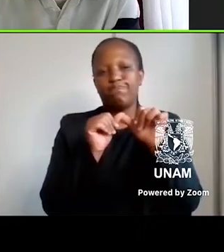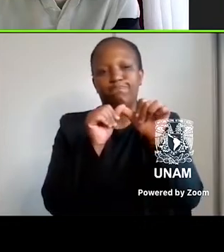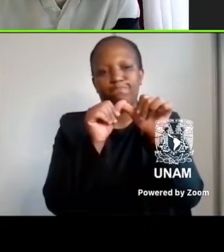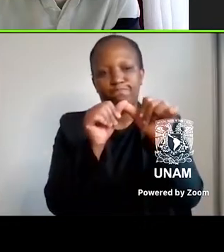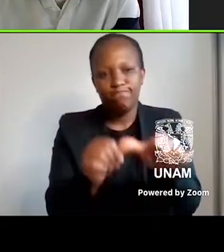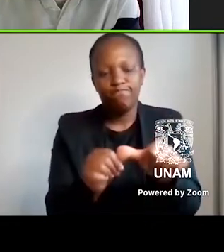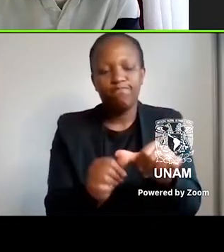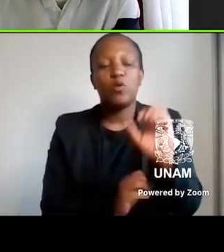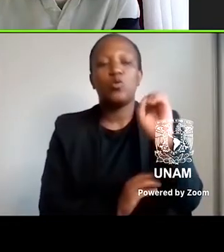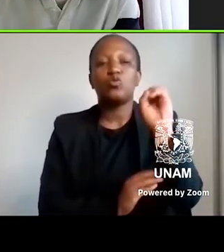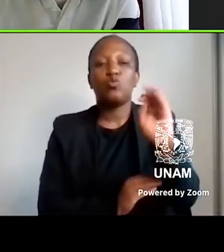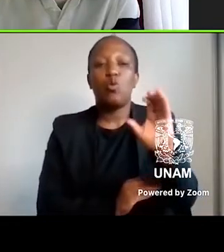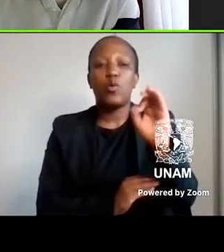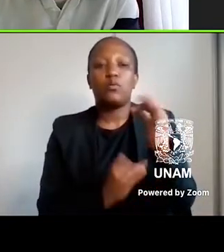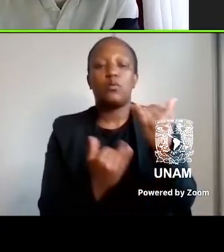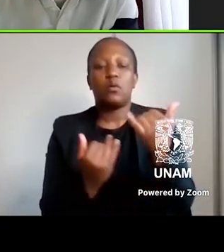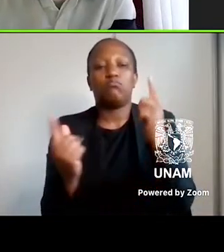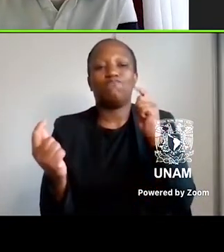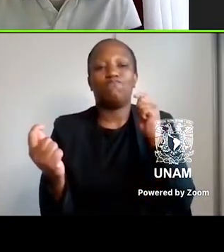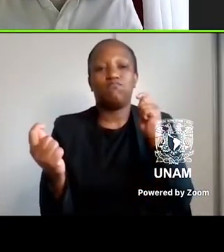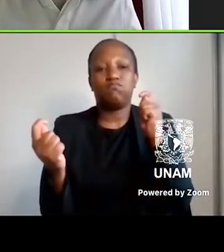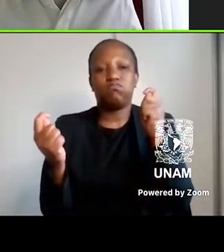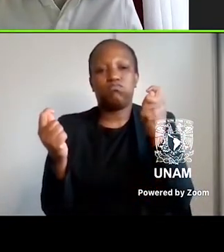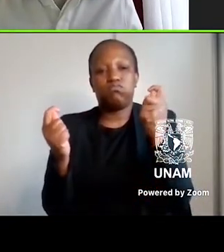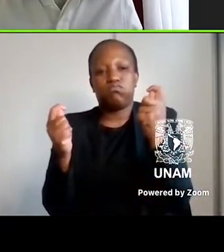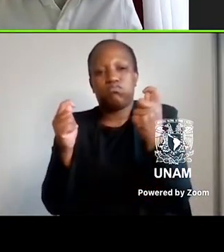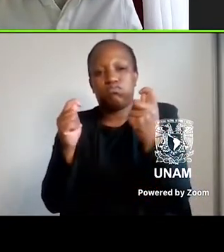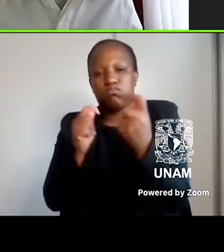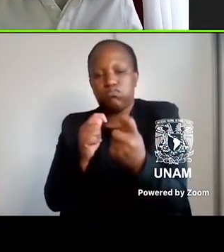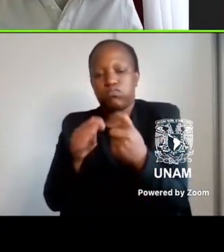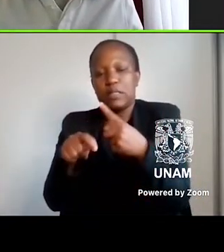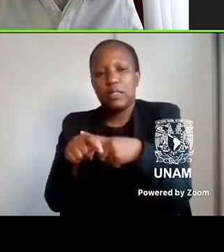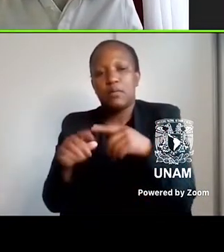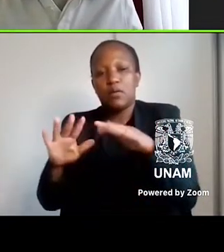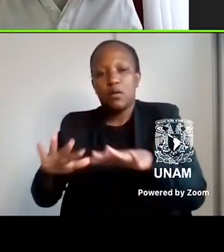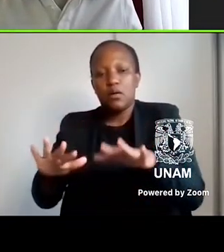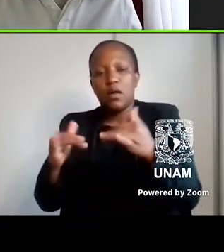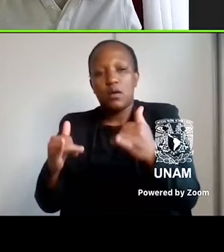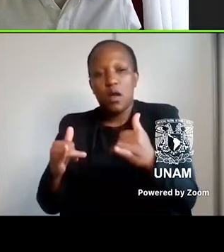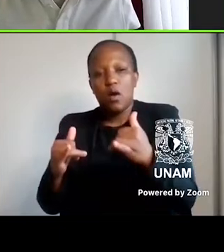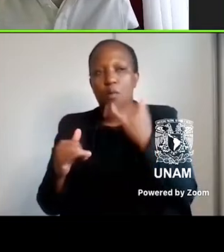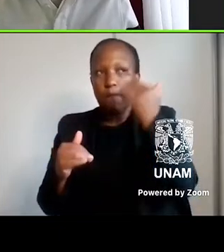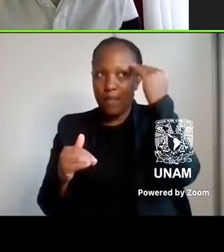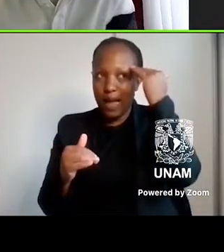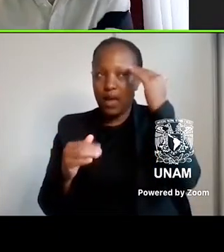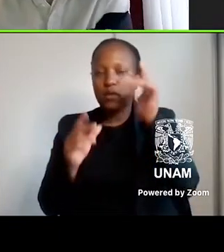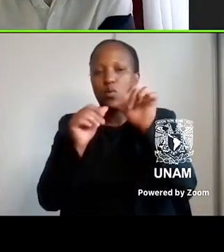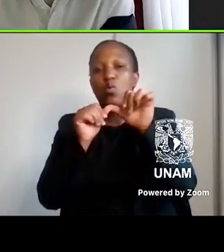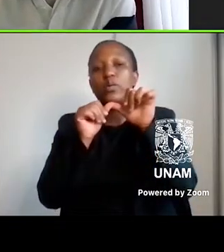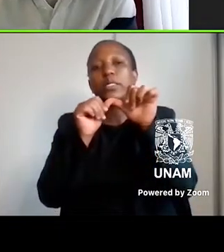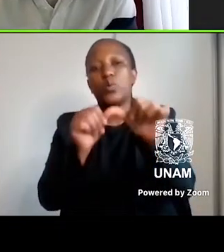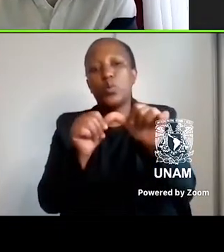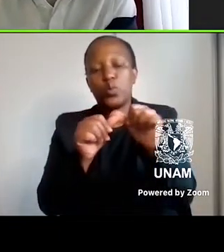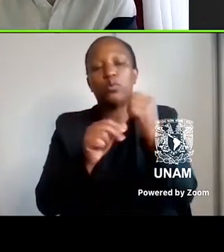Soweto transcends its time and place and instead becomes a state of mind, evolving, repeating, adapting.